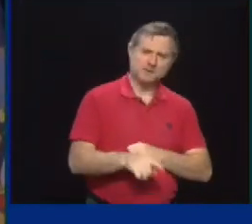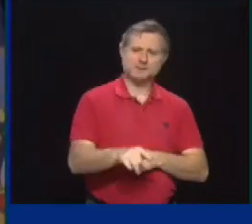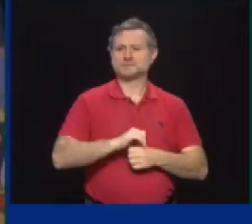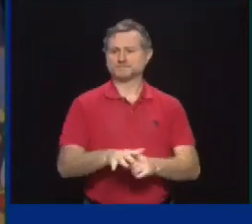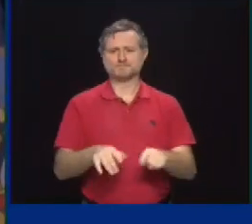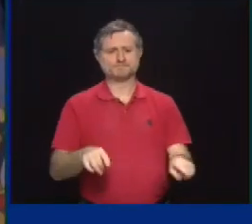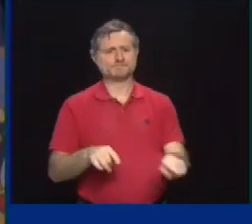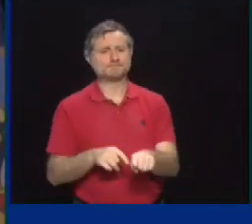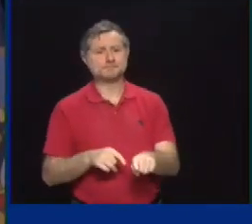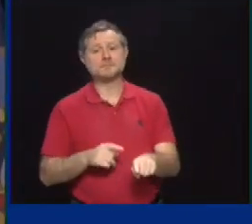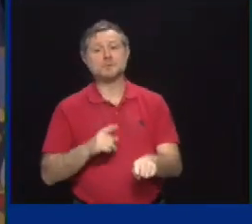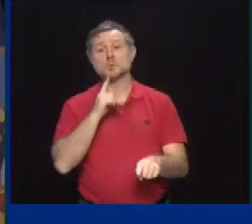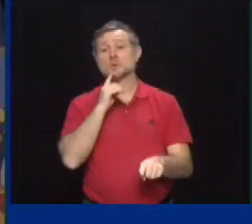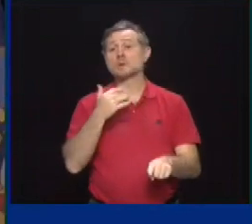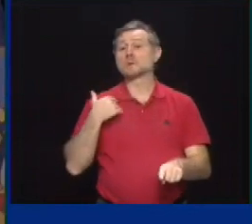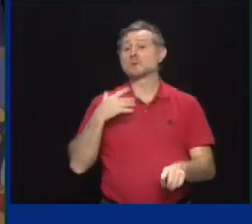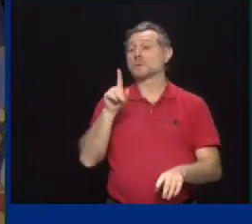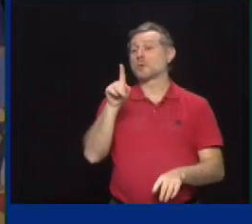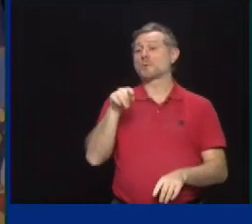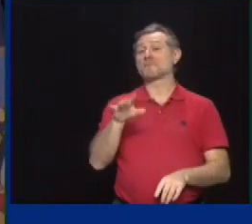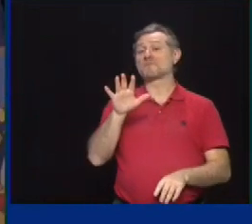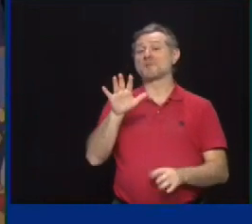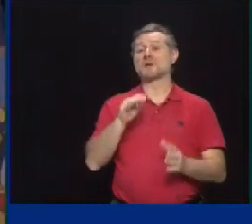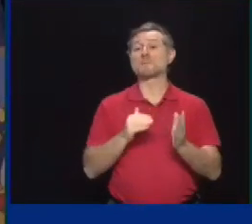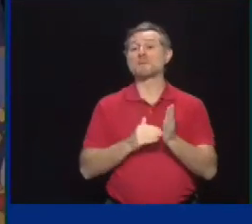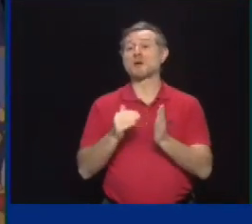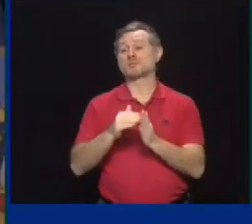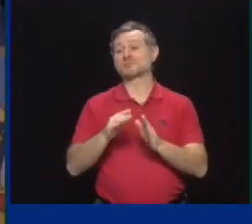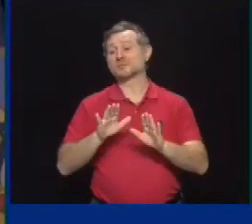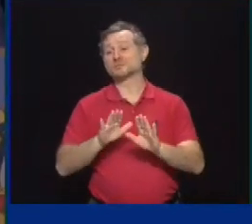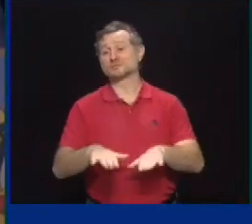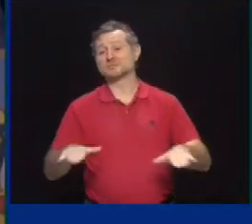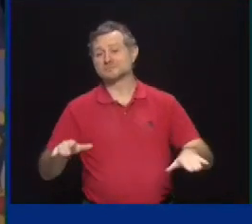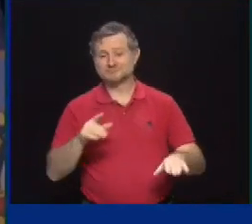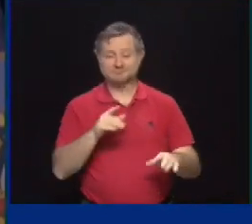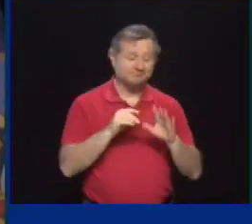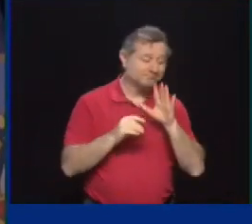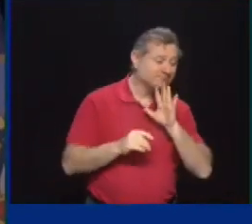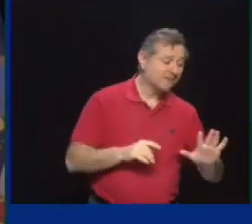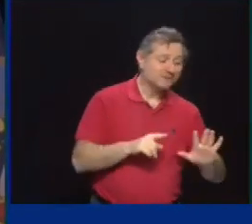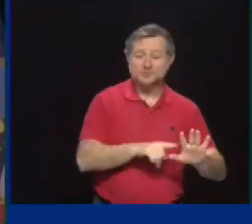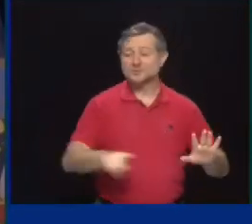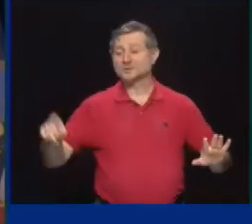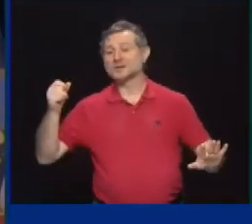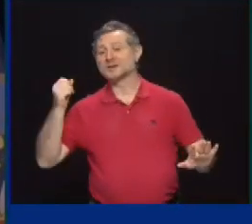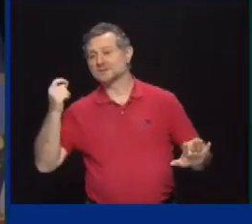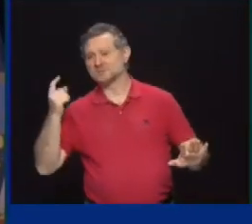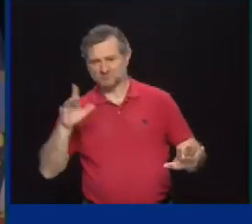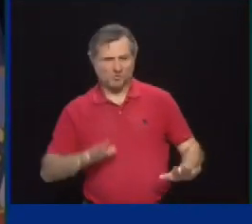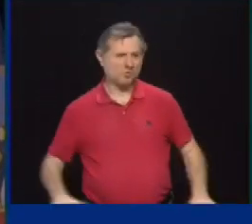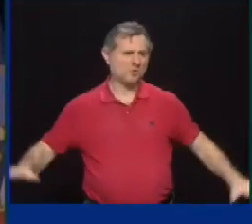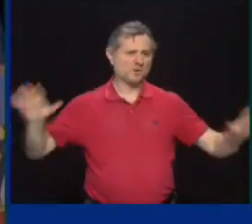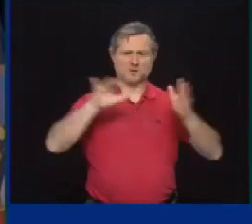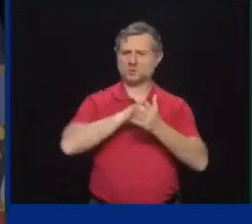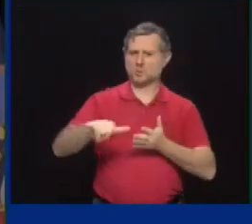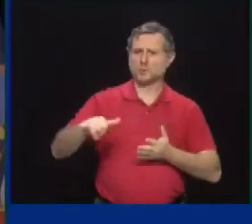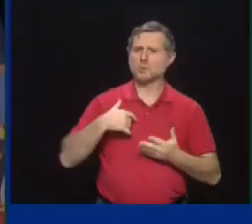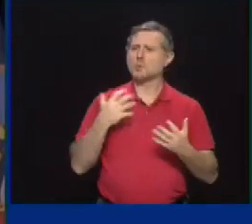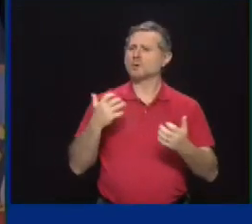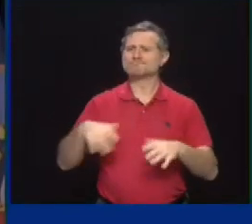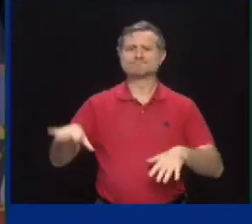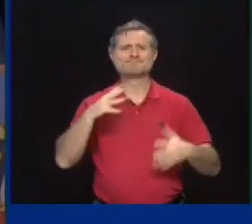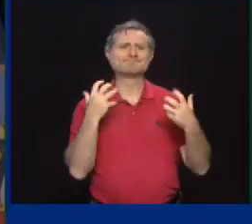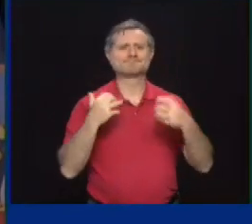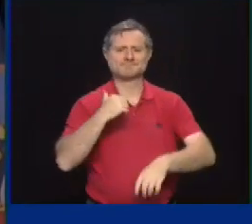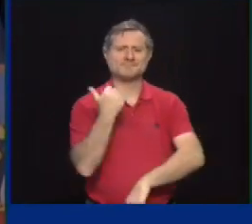5 to 11 in New York State, and we would like to vaccinate them and get them protected as soon as we can. Here in New York, we've been